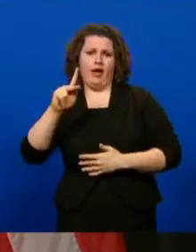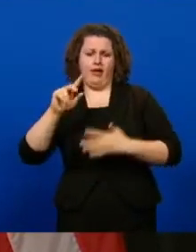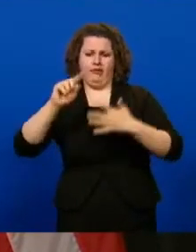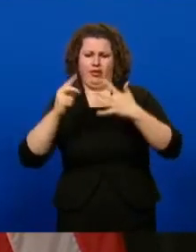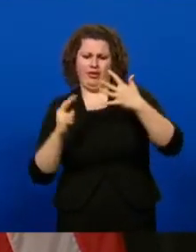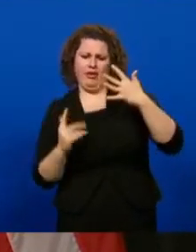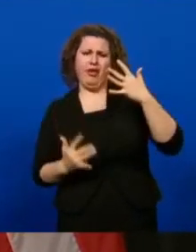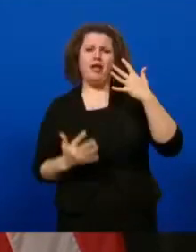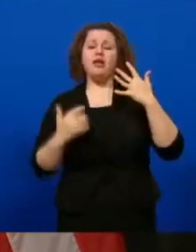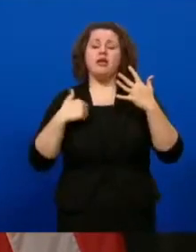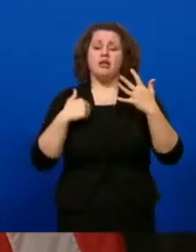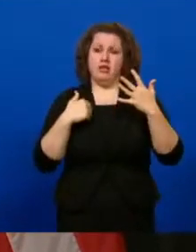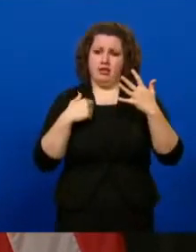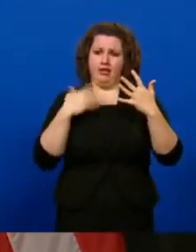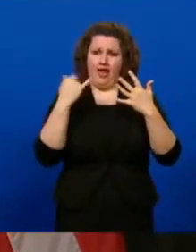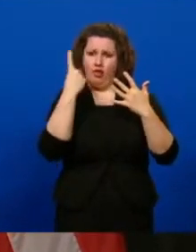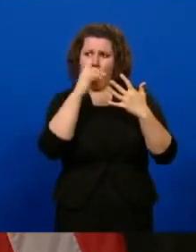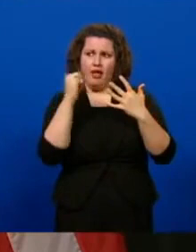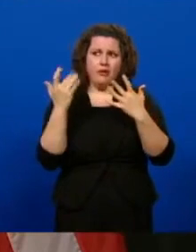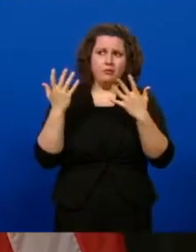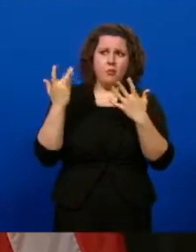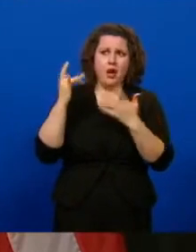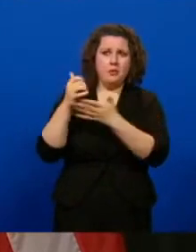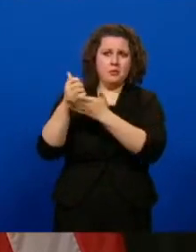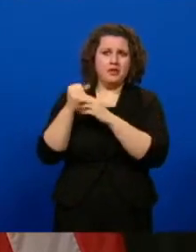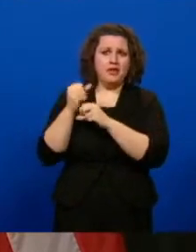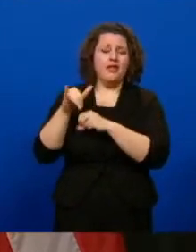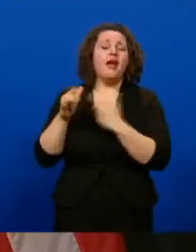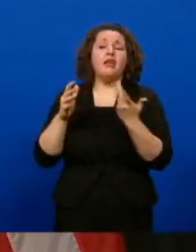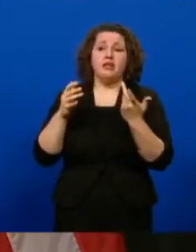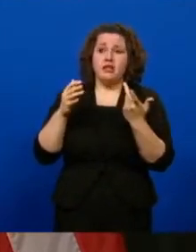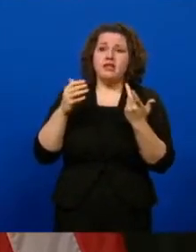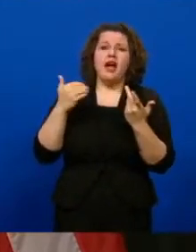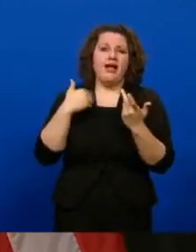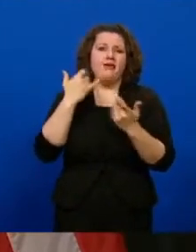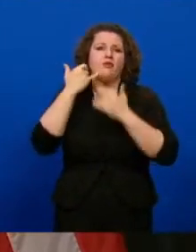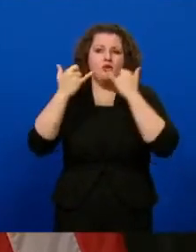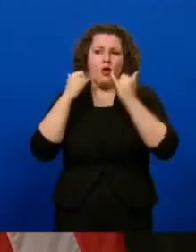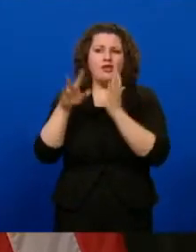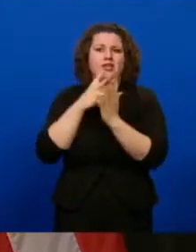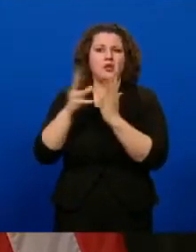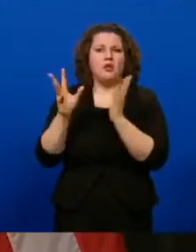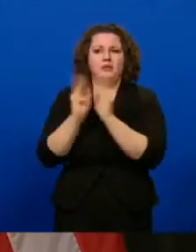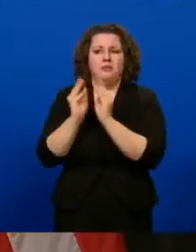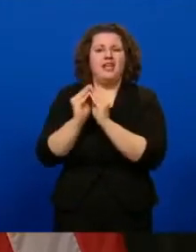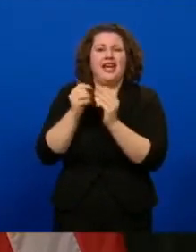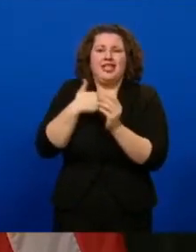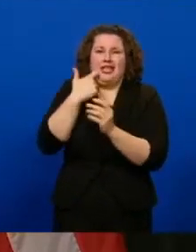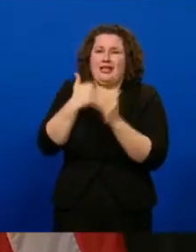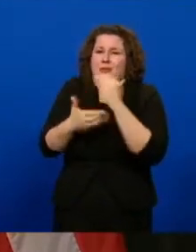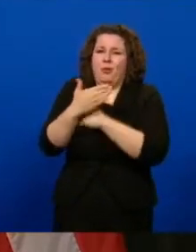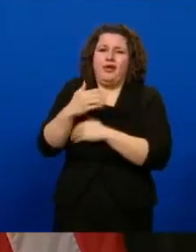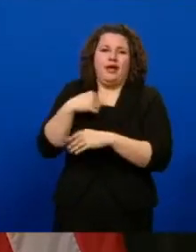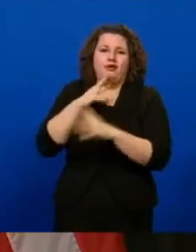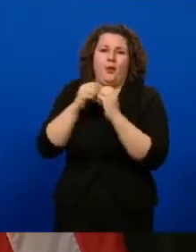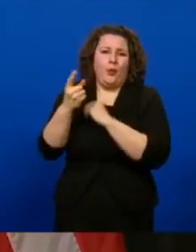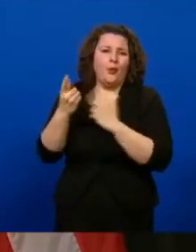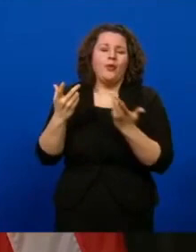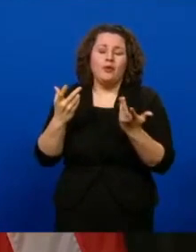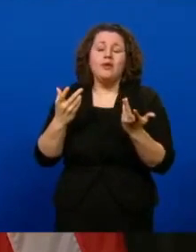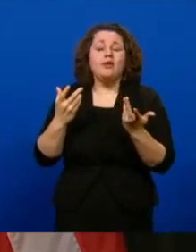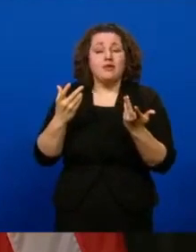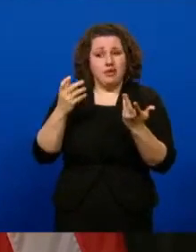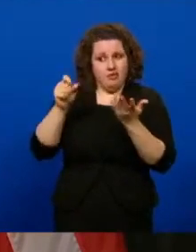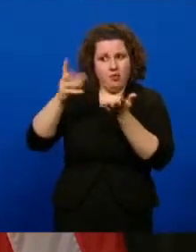getting and what those tiers look like. And I have calls scheduled with the rest of the delegation as well. I was just able to get a hold of her this morning to have them